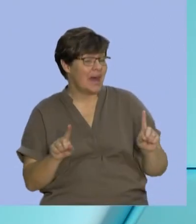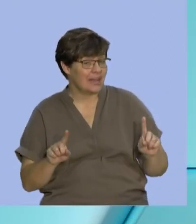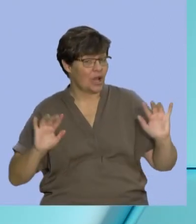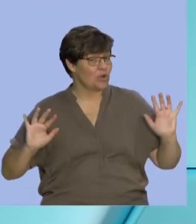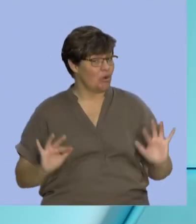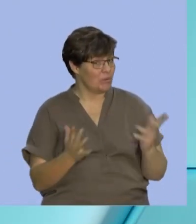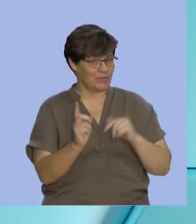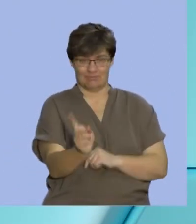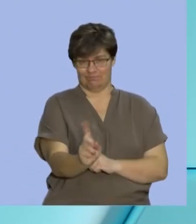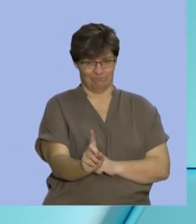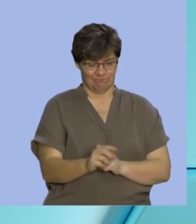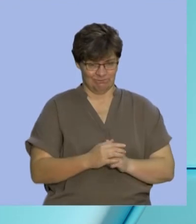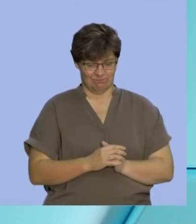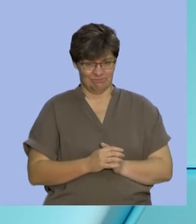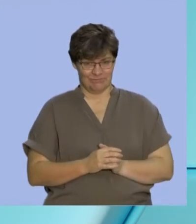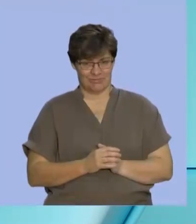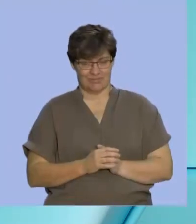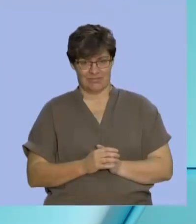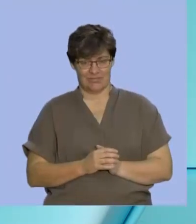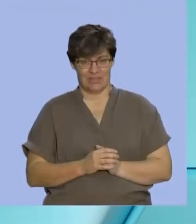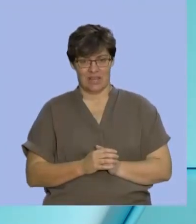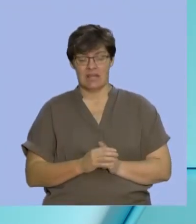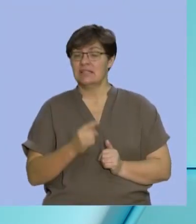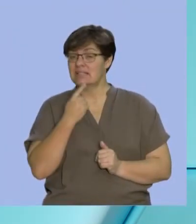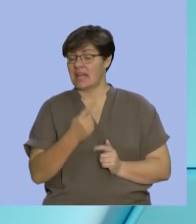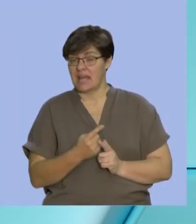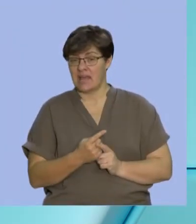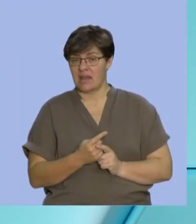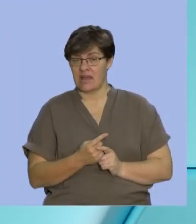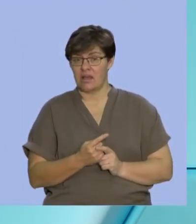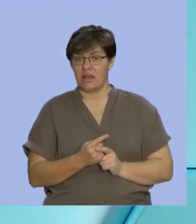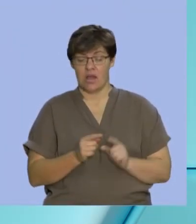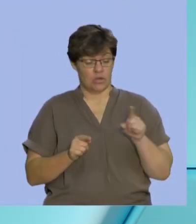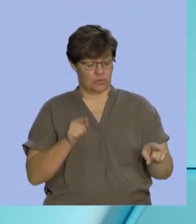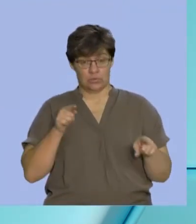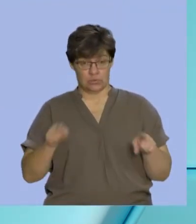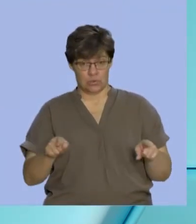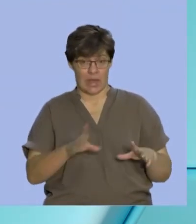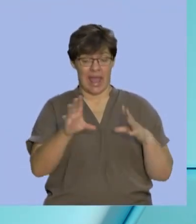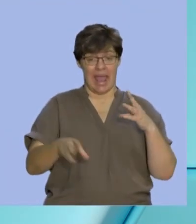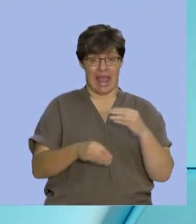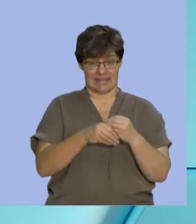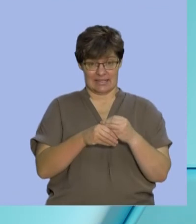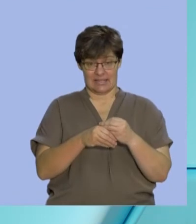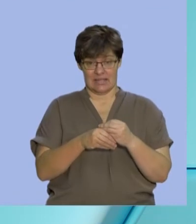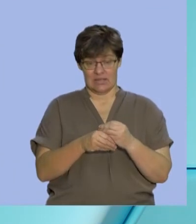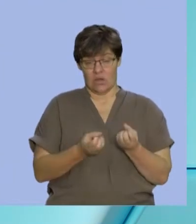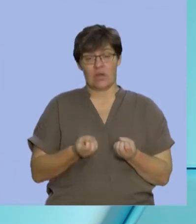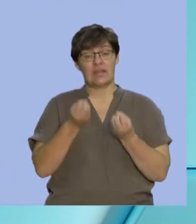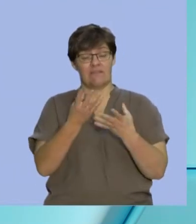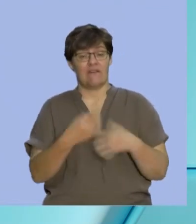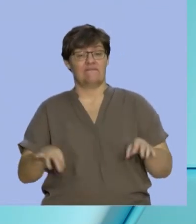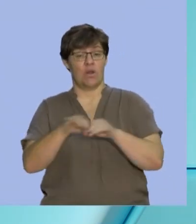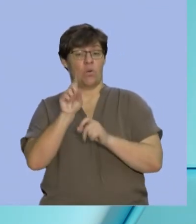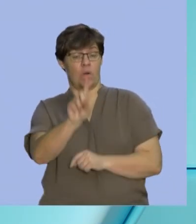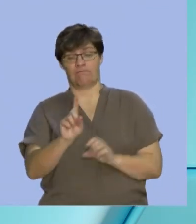complementary they don't mean that you can take the two sets and add them up to give you the value of